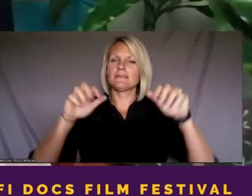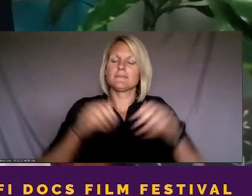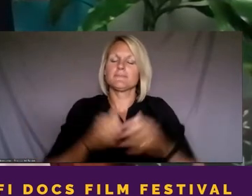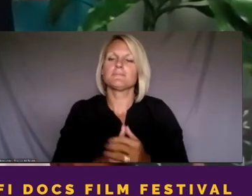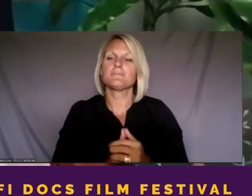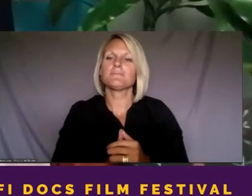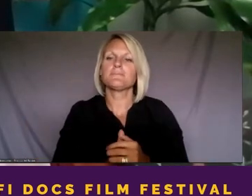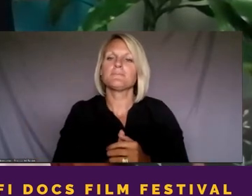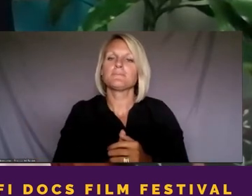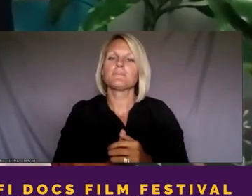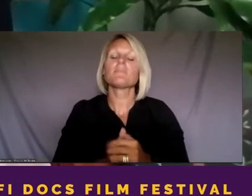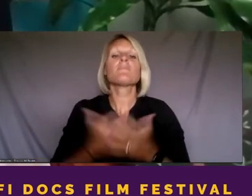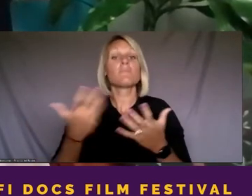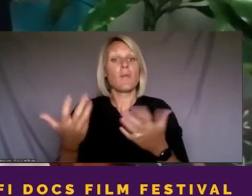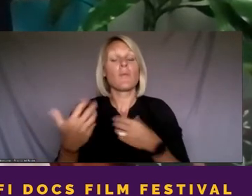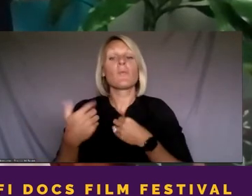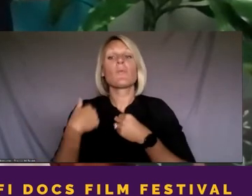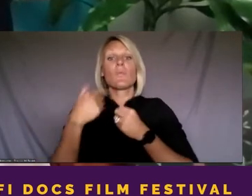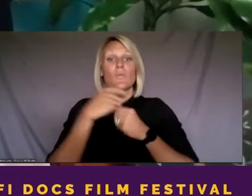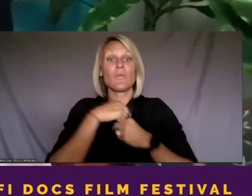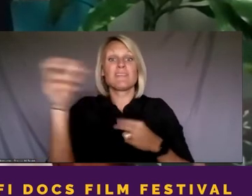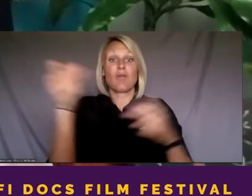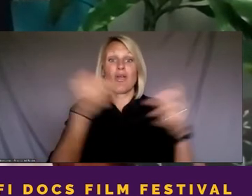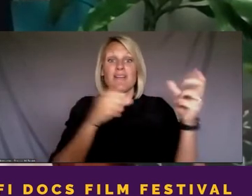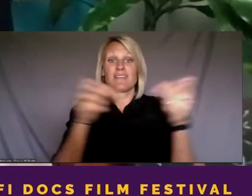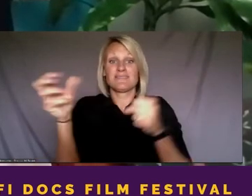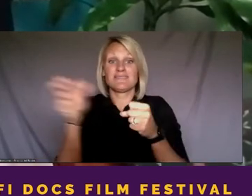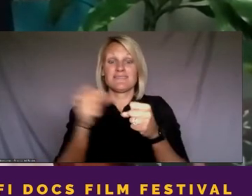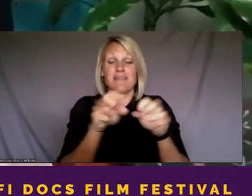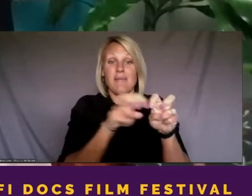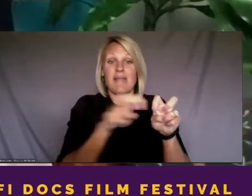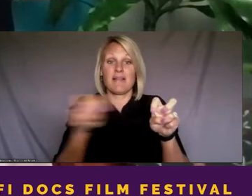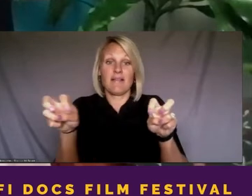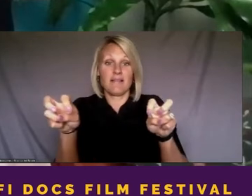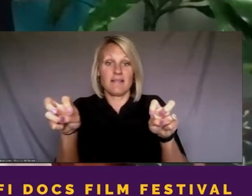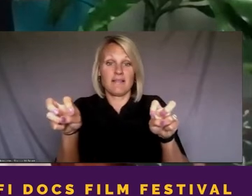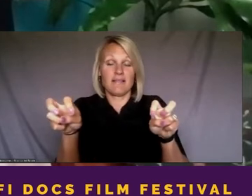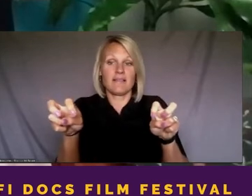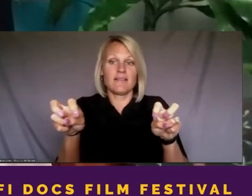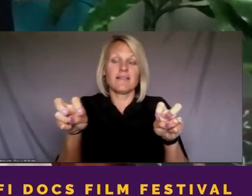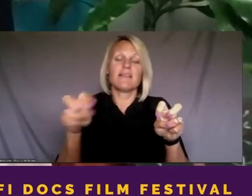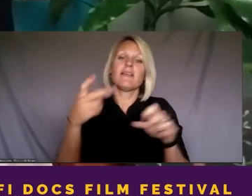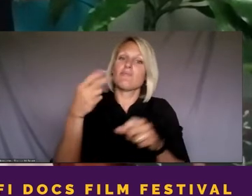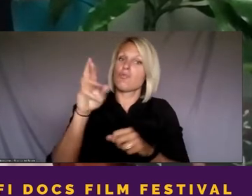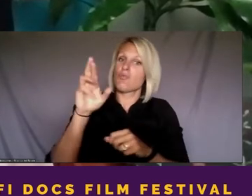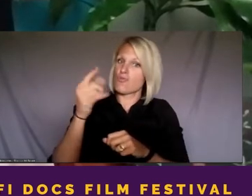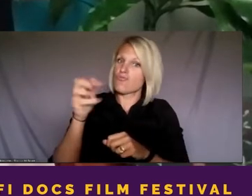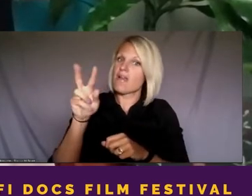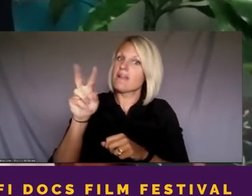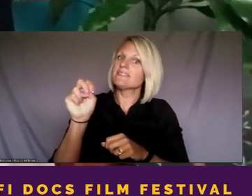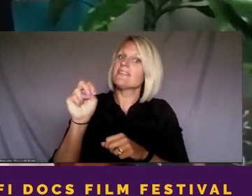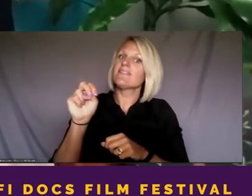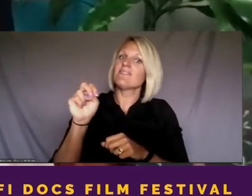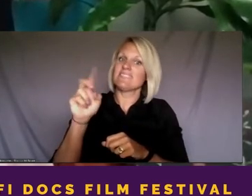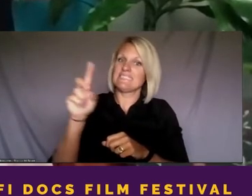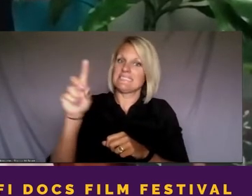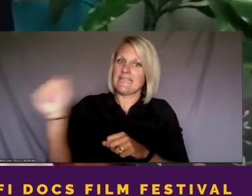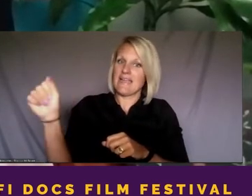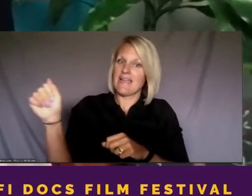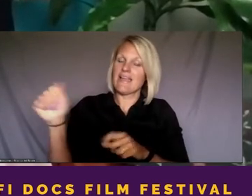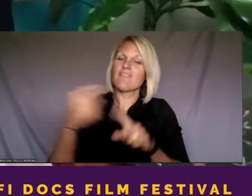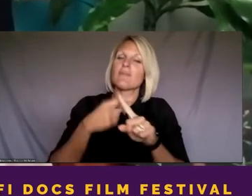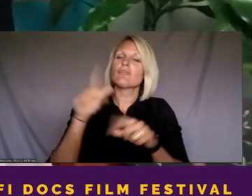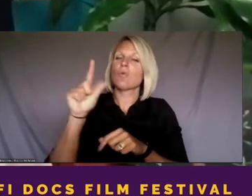we were, we brought together a panel, a progressive district attorney from Georgia's Western